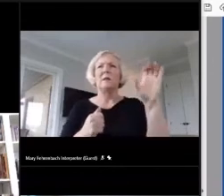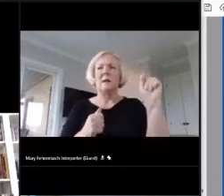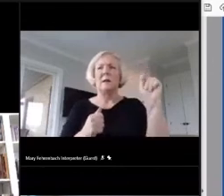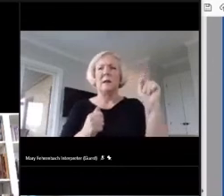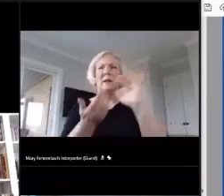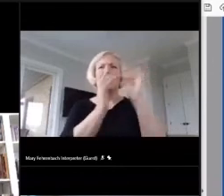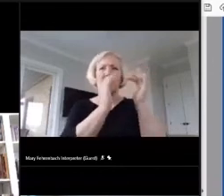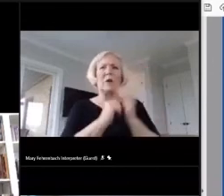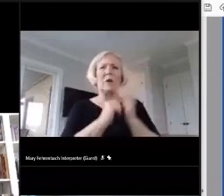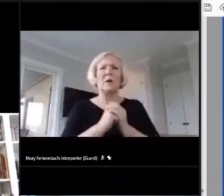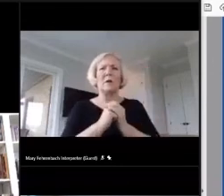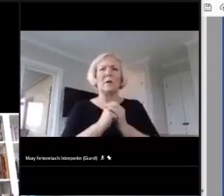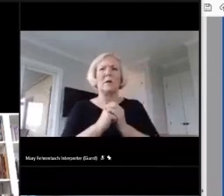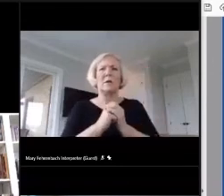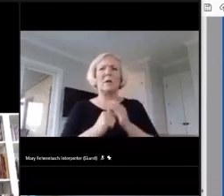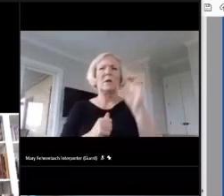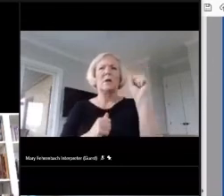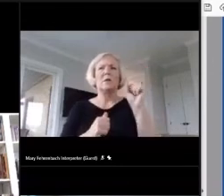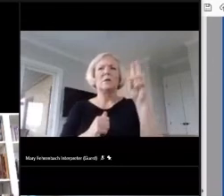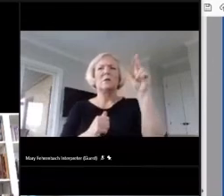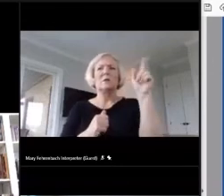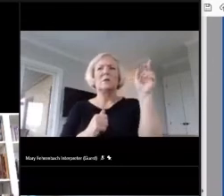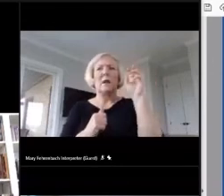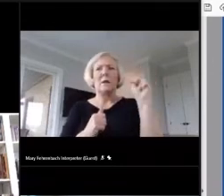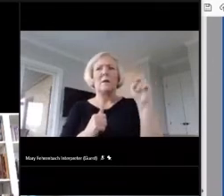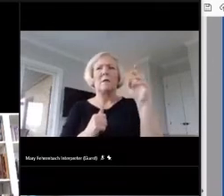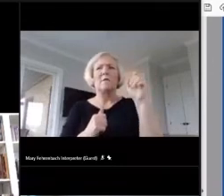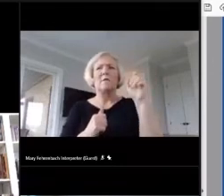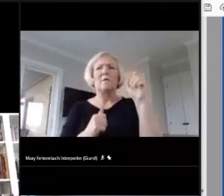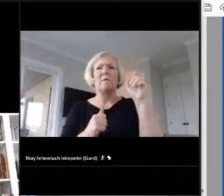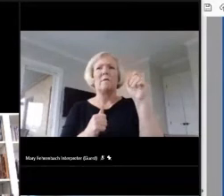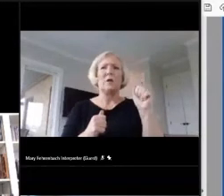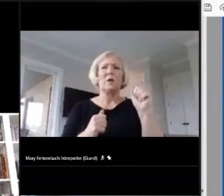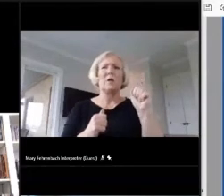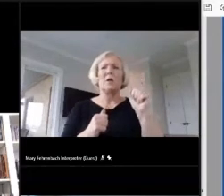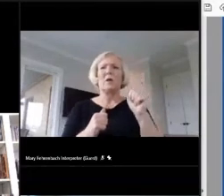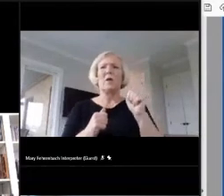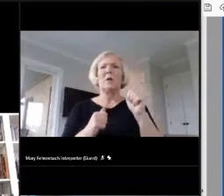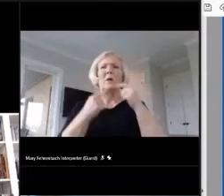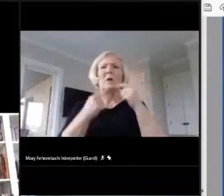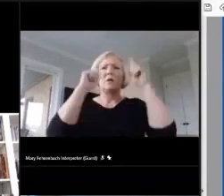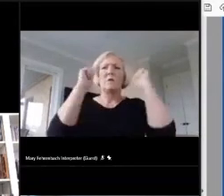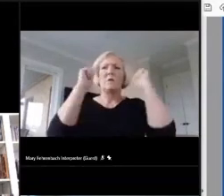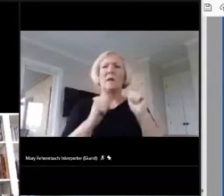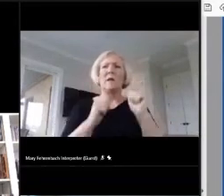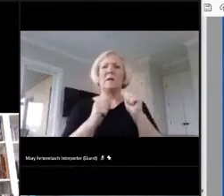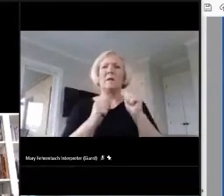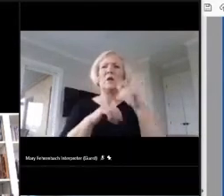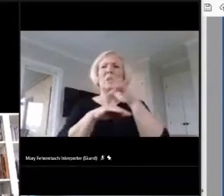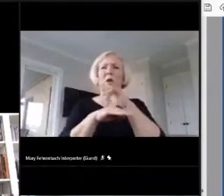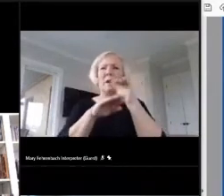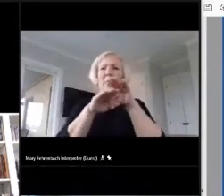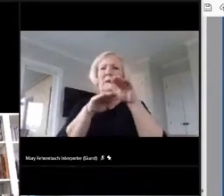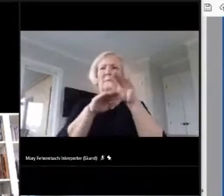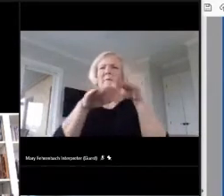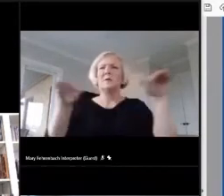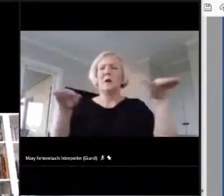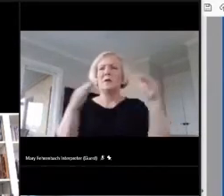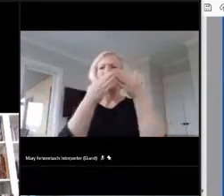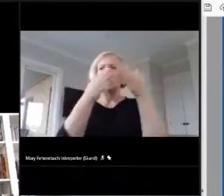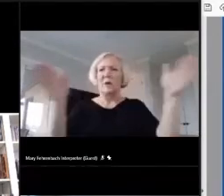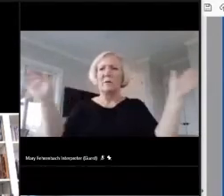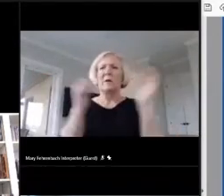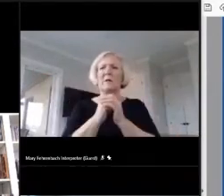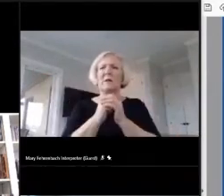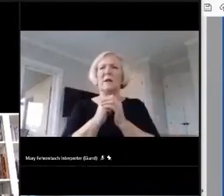Suzanne Farmer achieved national board certification as an early childhood generalist in 2004 while teaching preschool and renewed